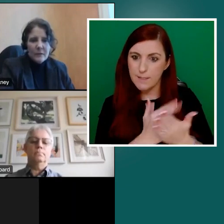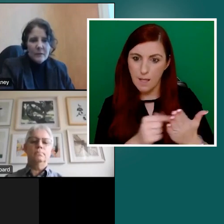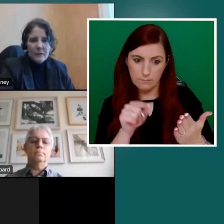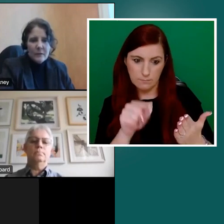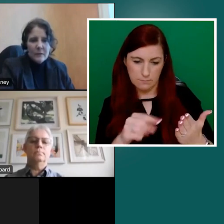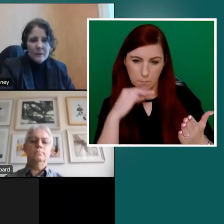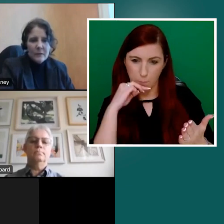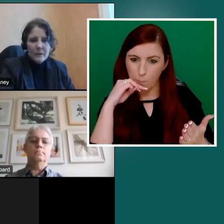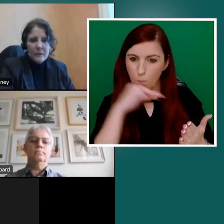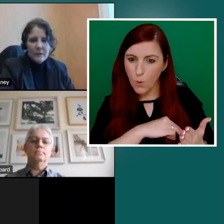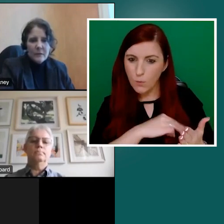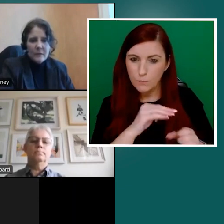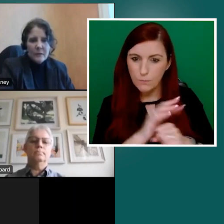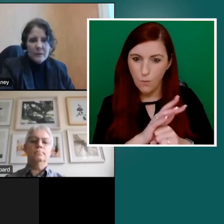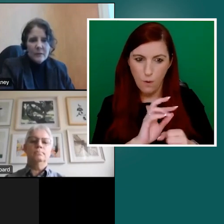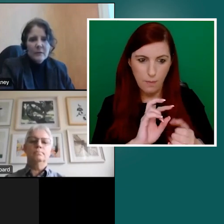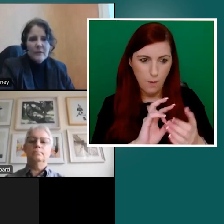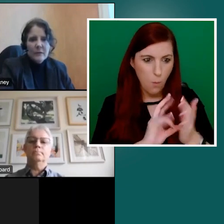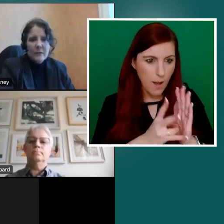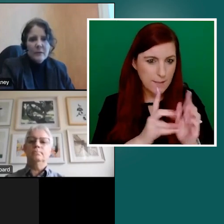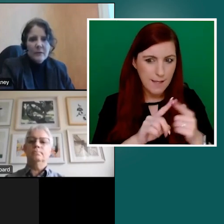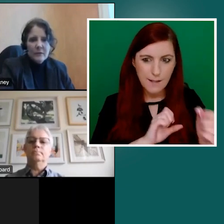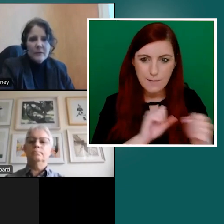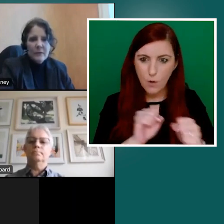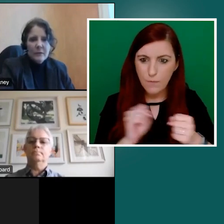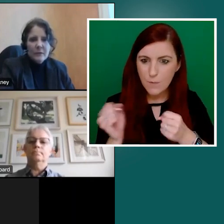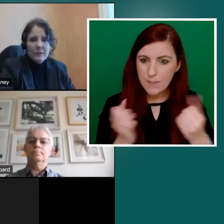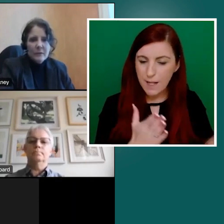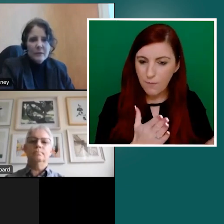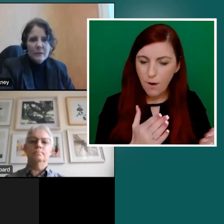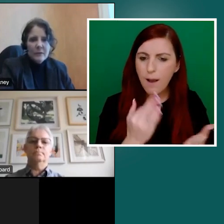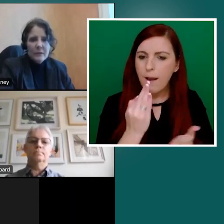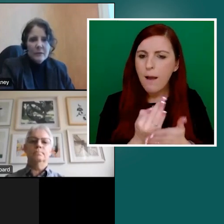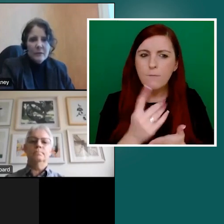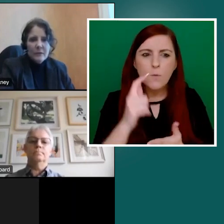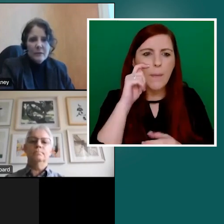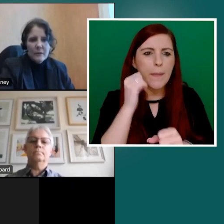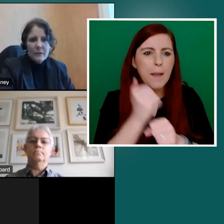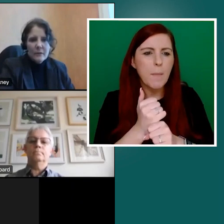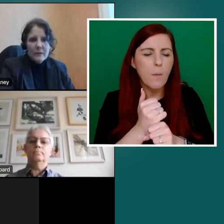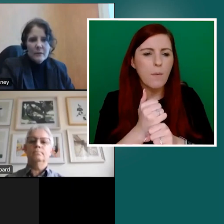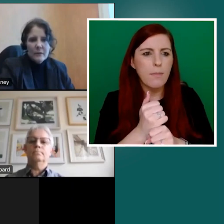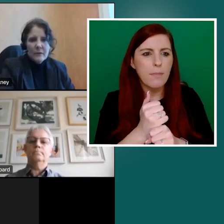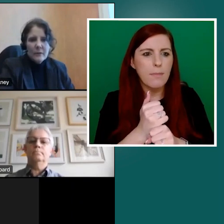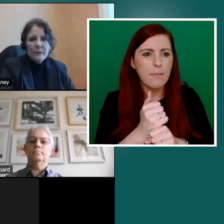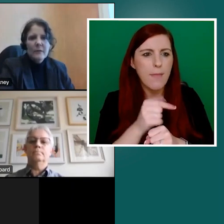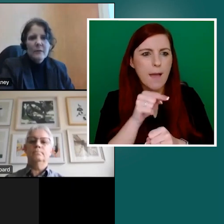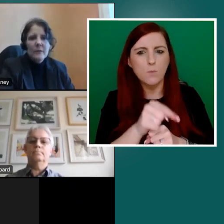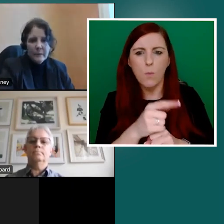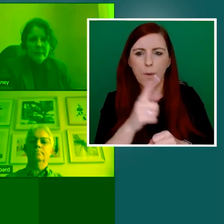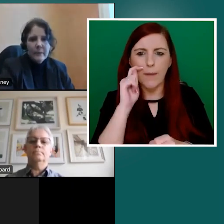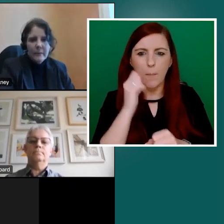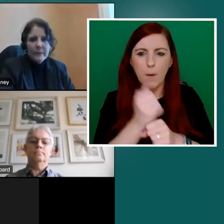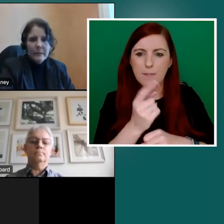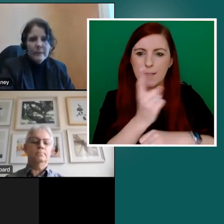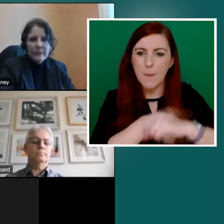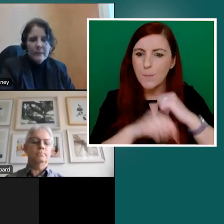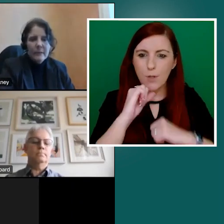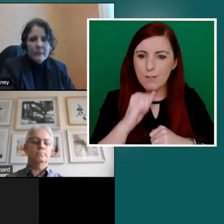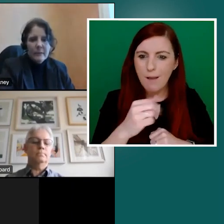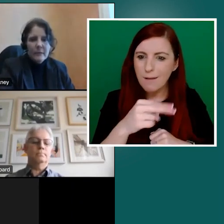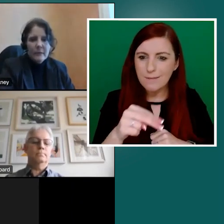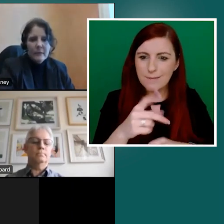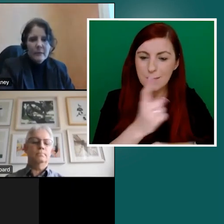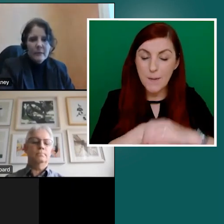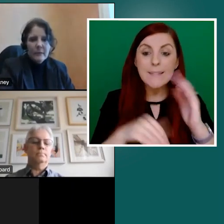important to the quality of the service we deliver. And we often think about it in the context of disability, but it's not. Disability is part of the